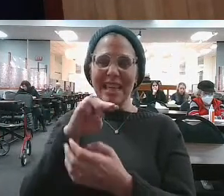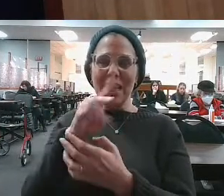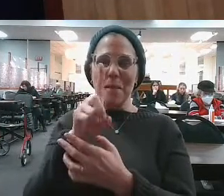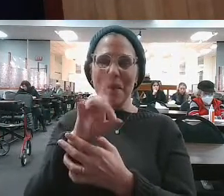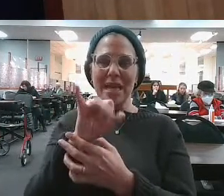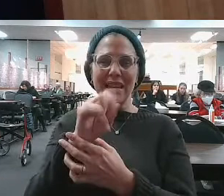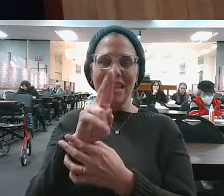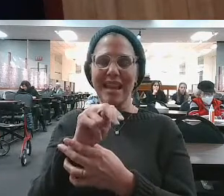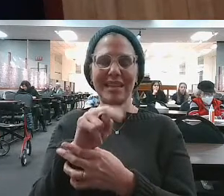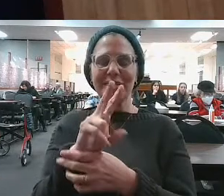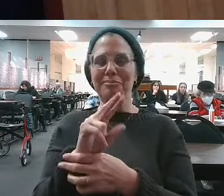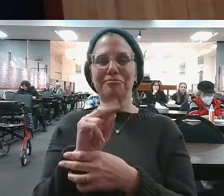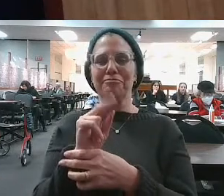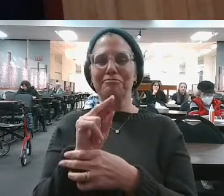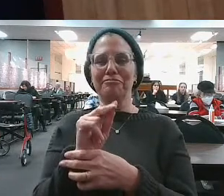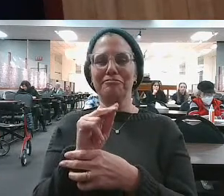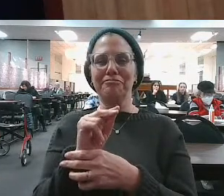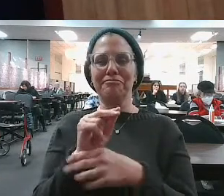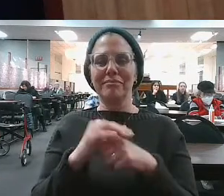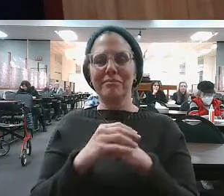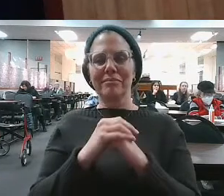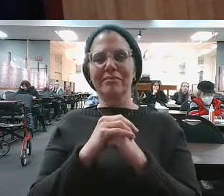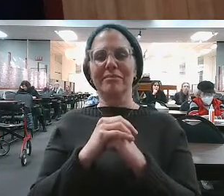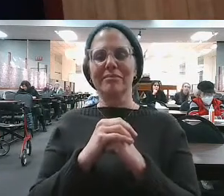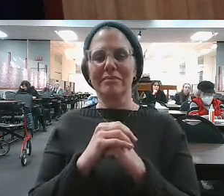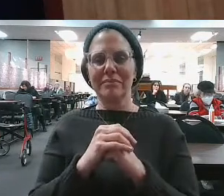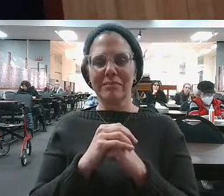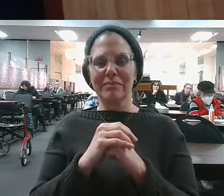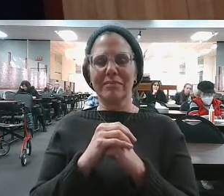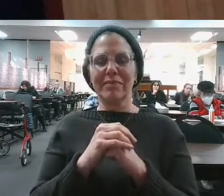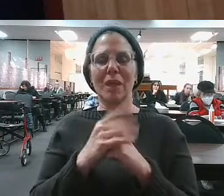that? Because what does he name his first child? He says,